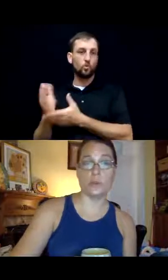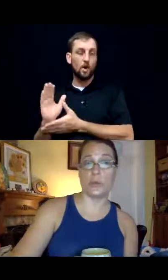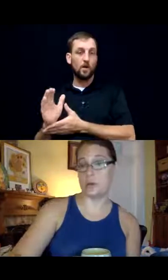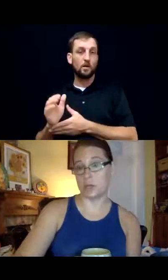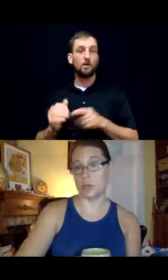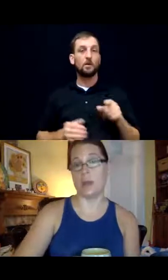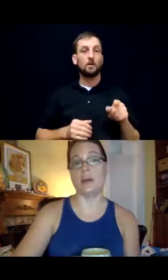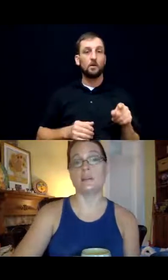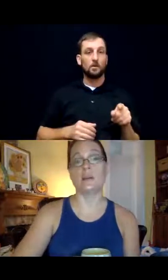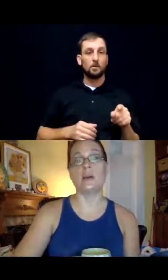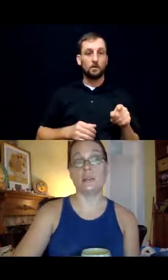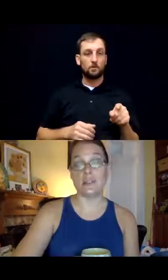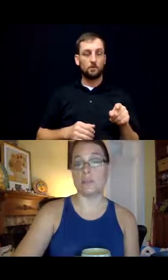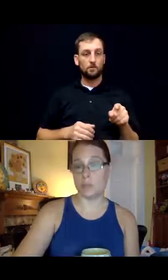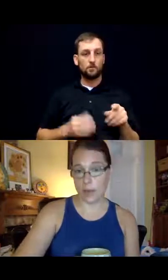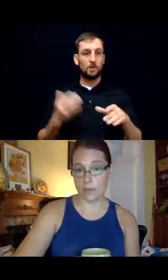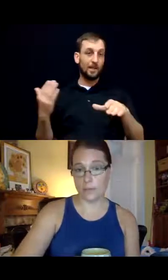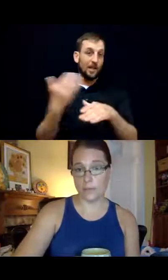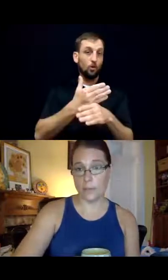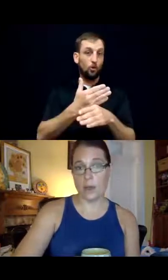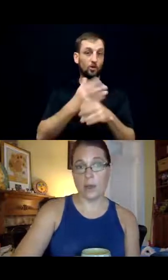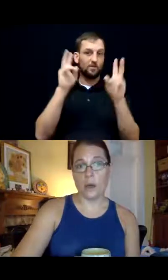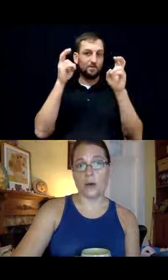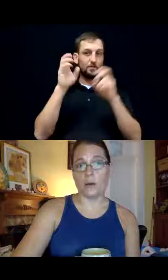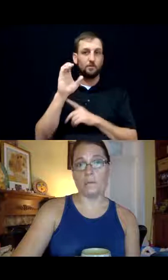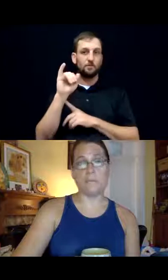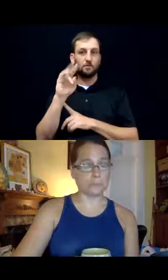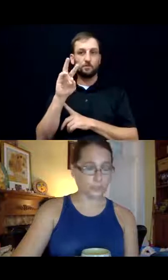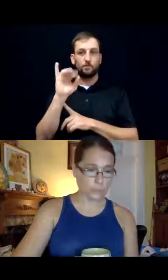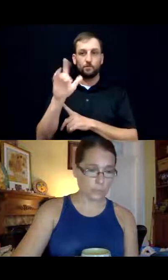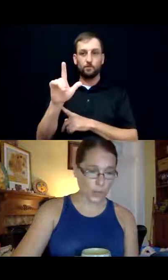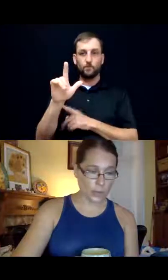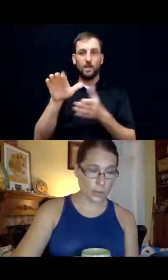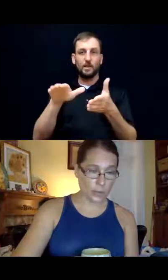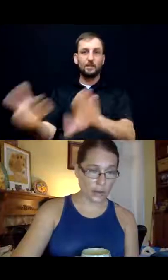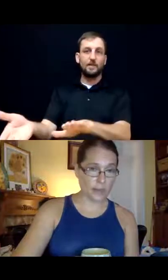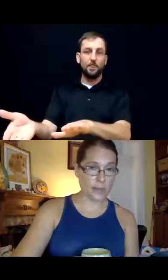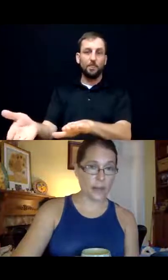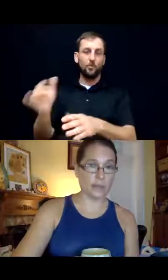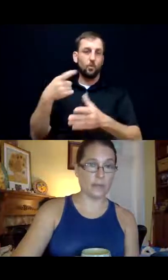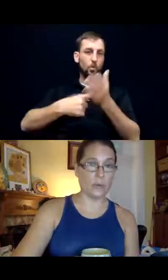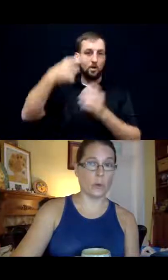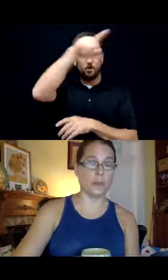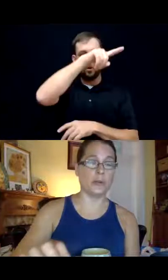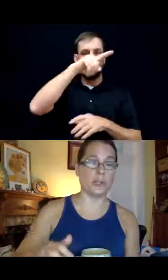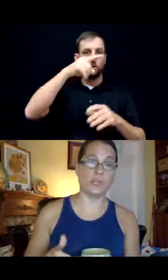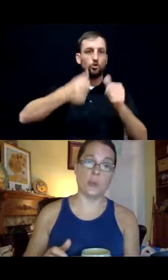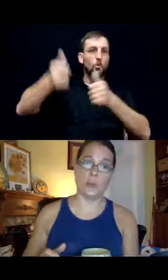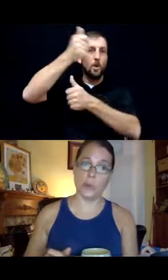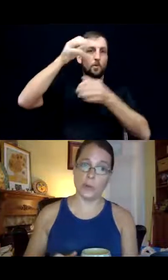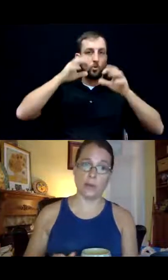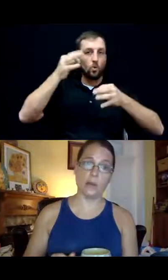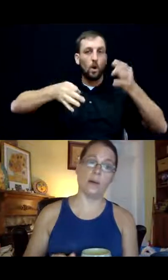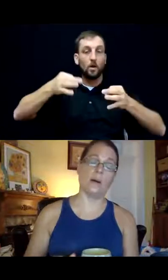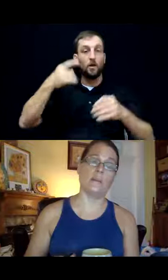to interdiction as civil death. Um, the law provides that for an interdiction to be